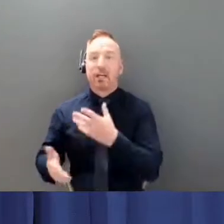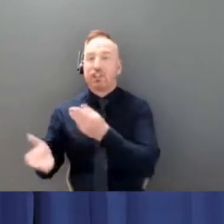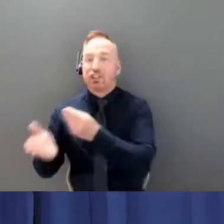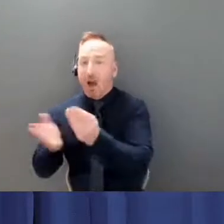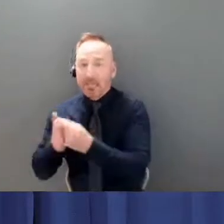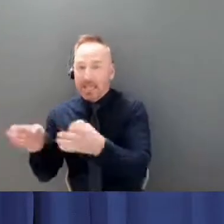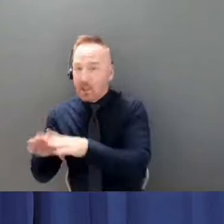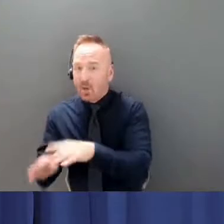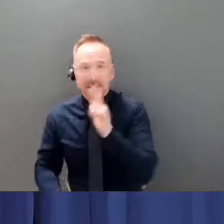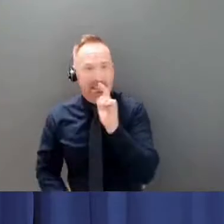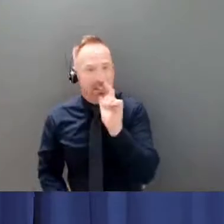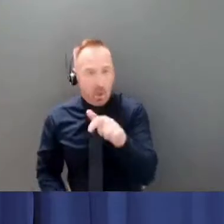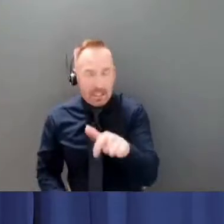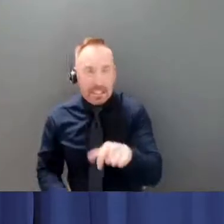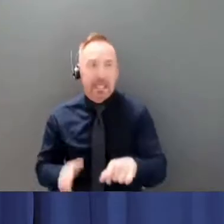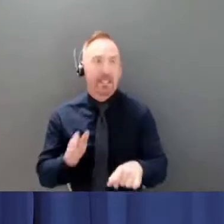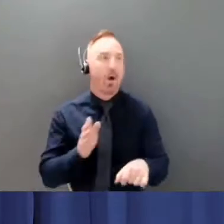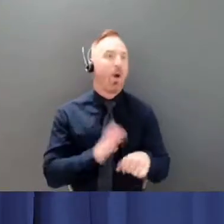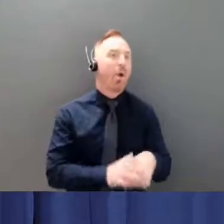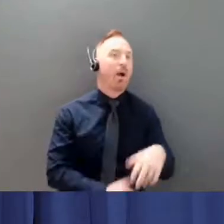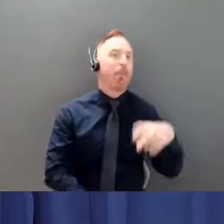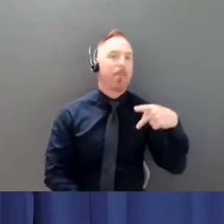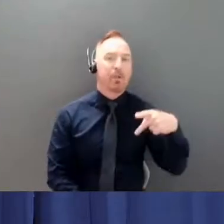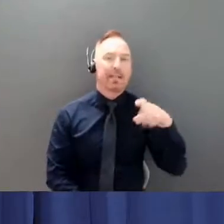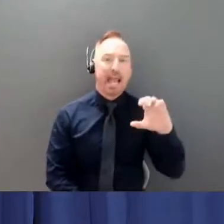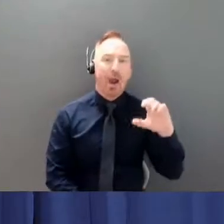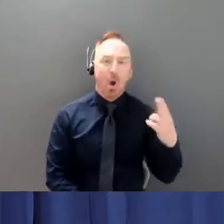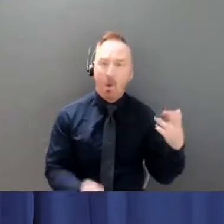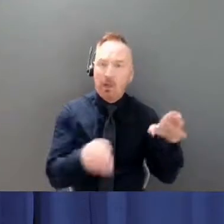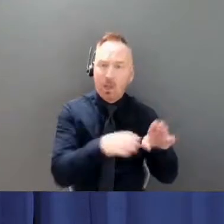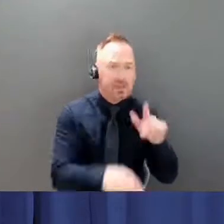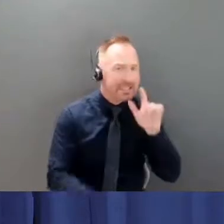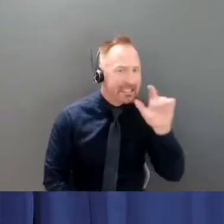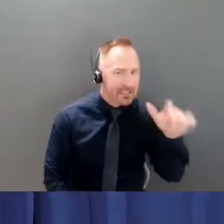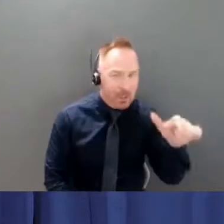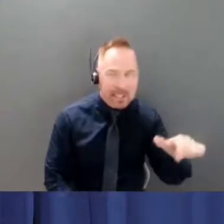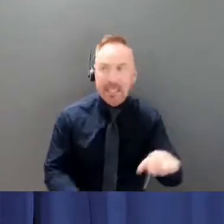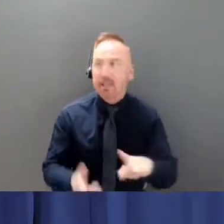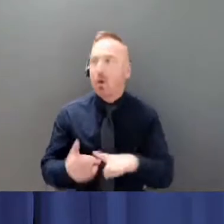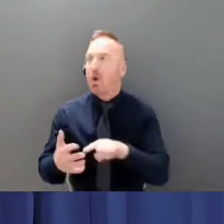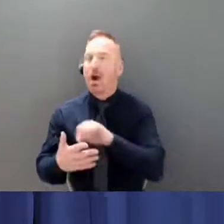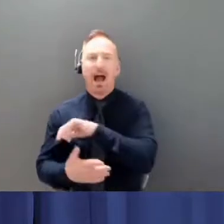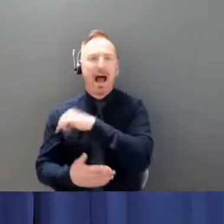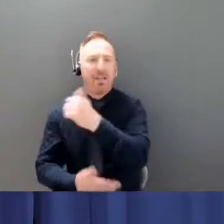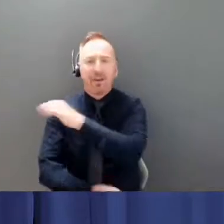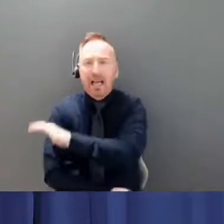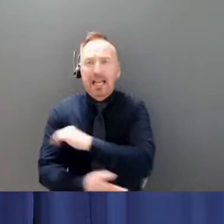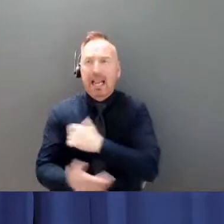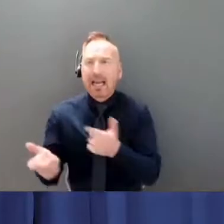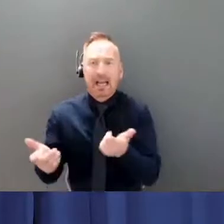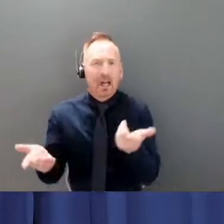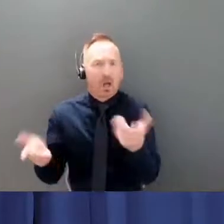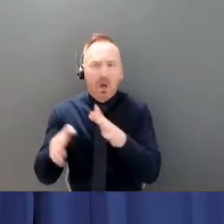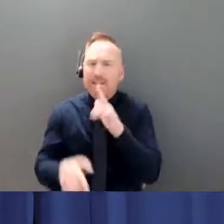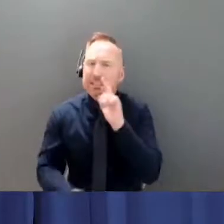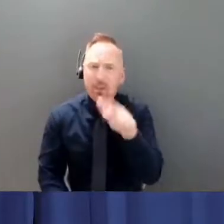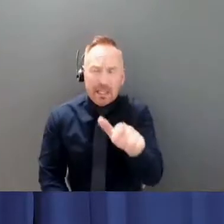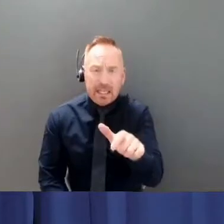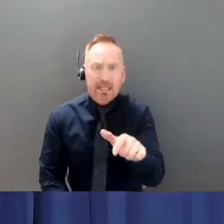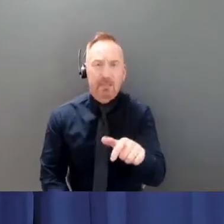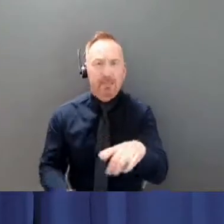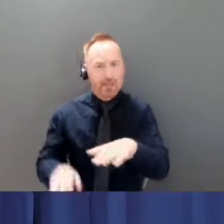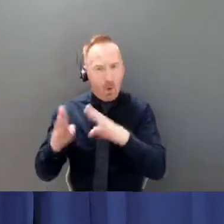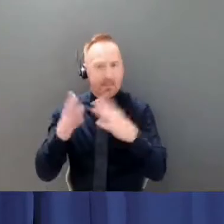there's much we can still do to get the most out of the short Yukon summer including safe and